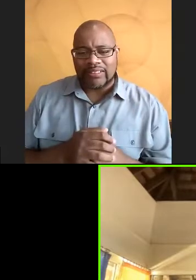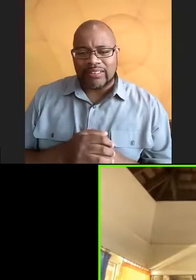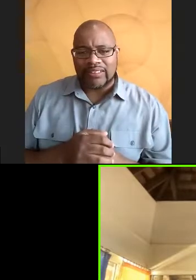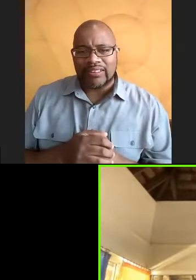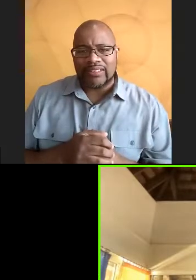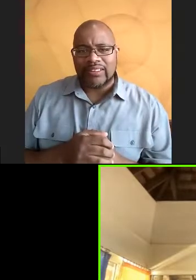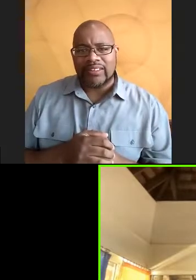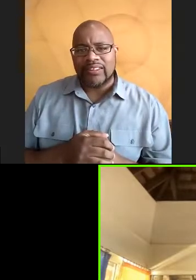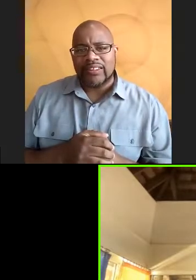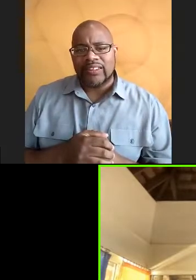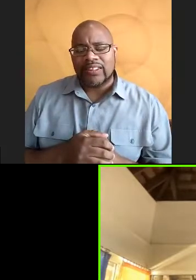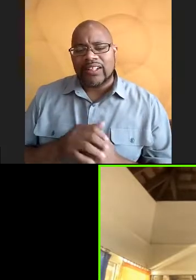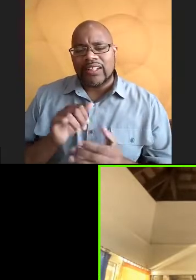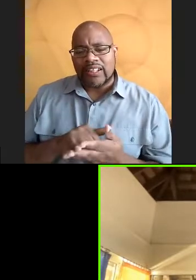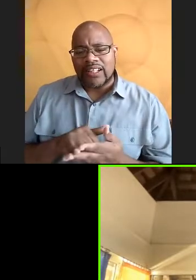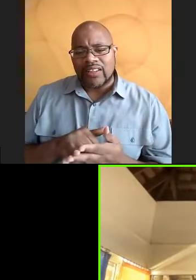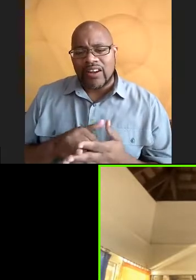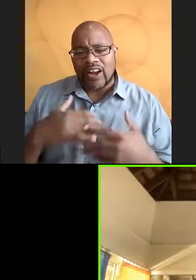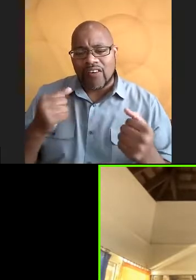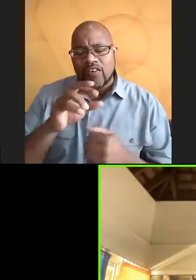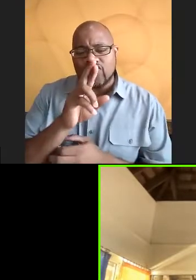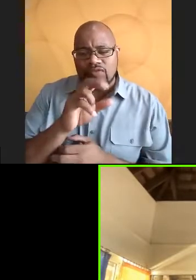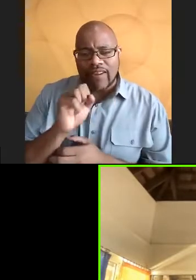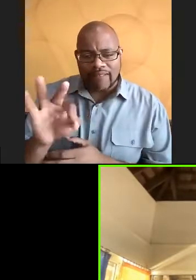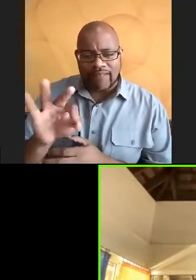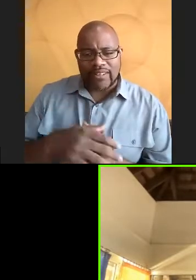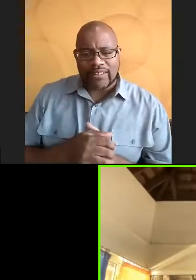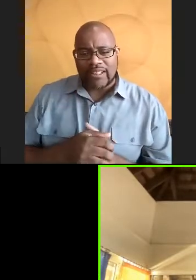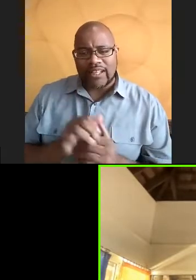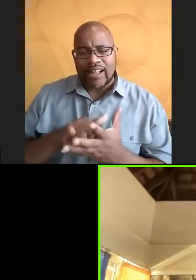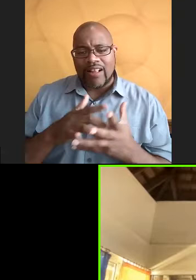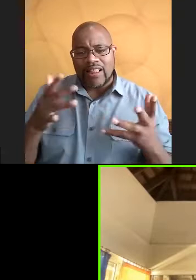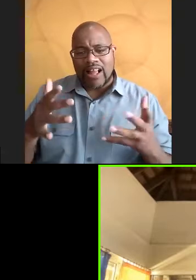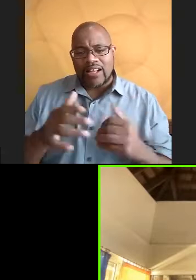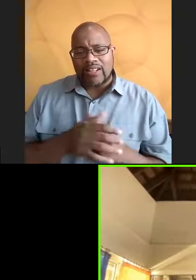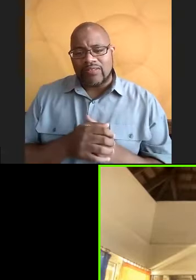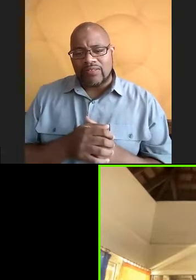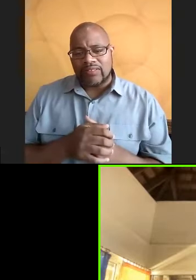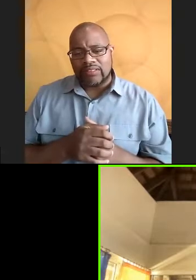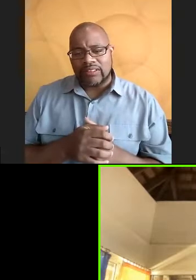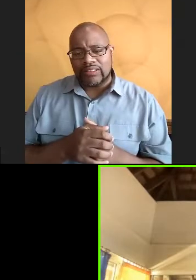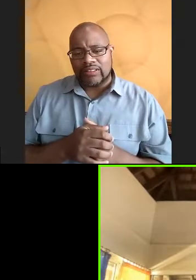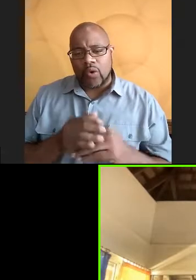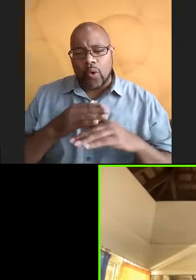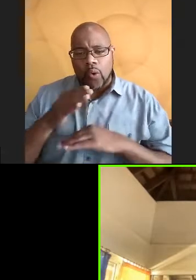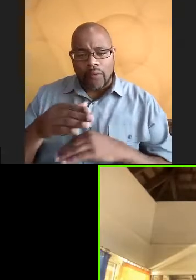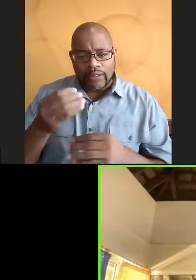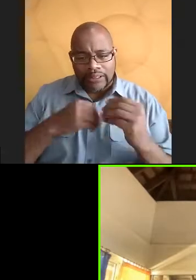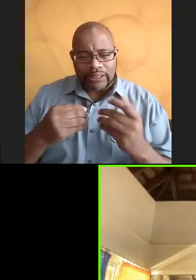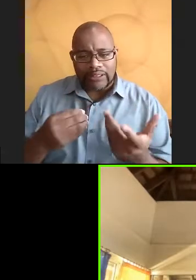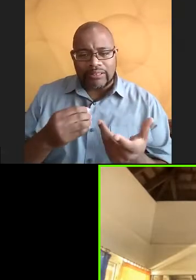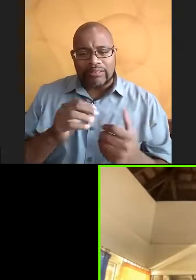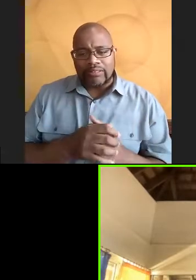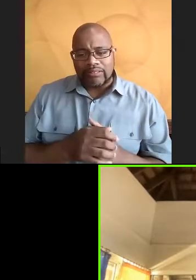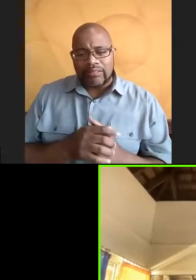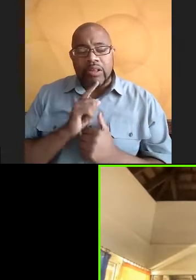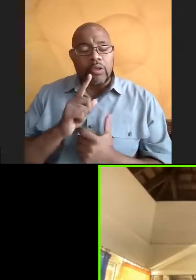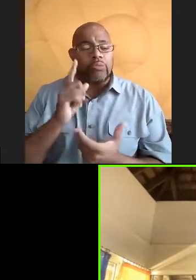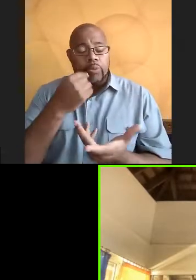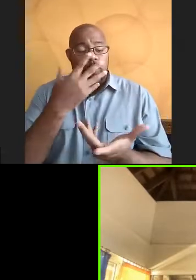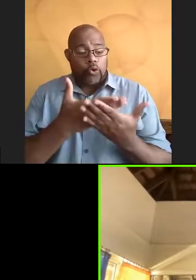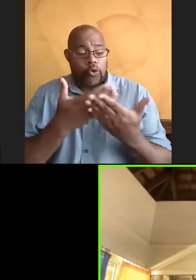at is a recovering reef. So it has a lot of delivery, a lot of really pretty leaves. It looks really good.